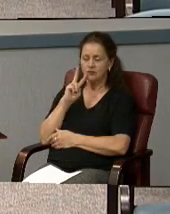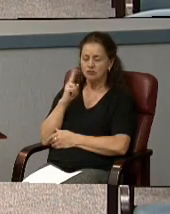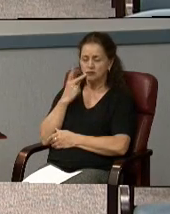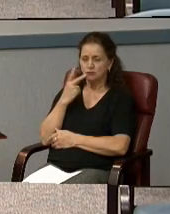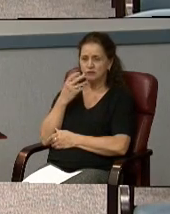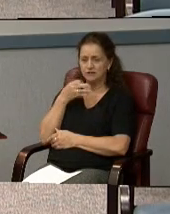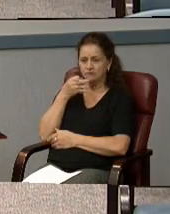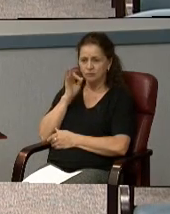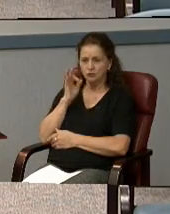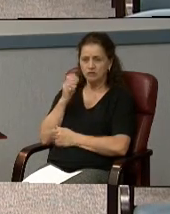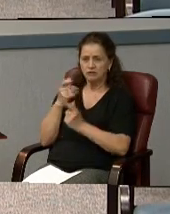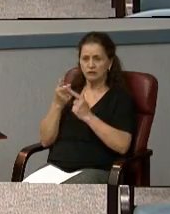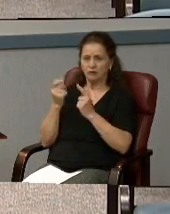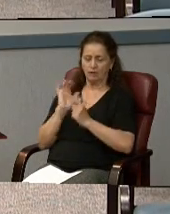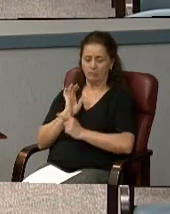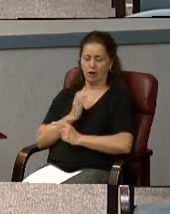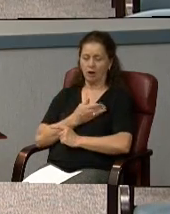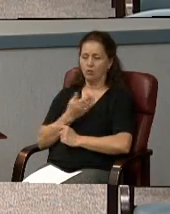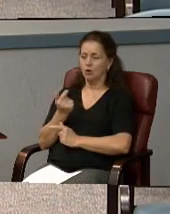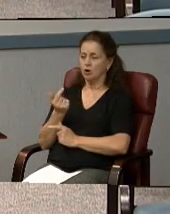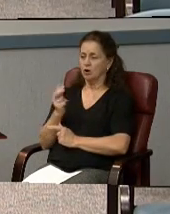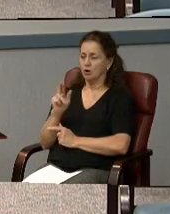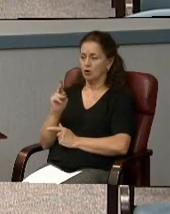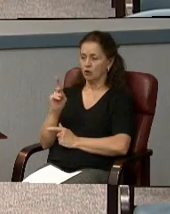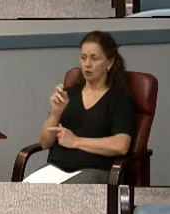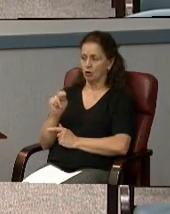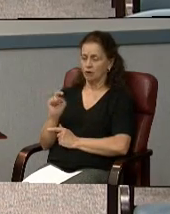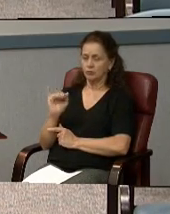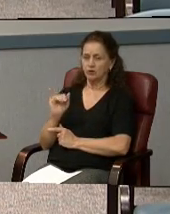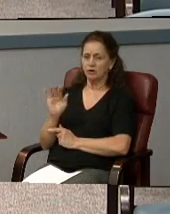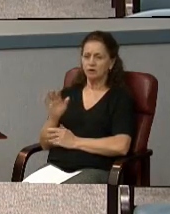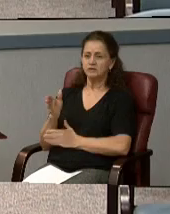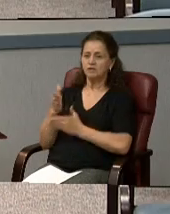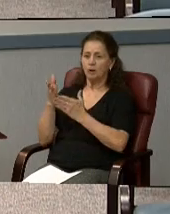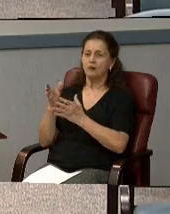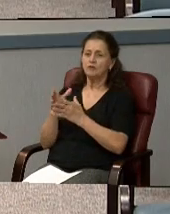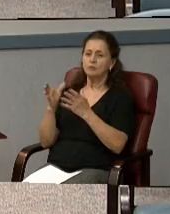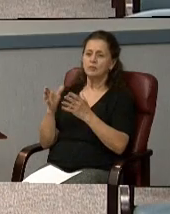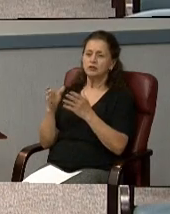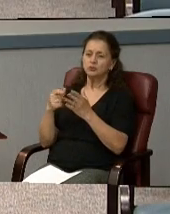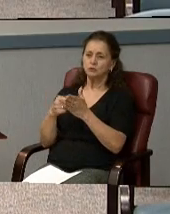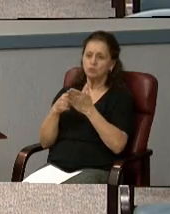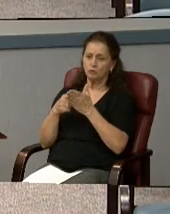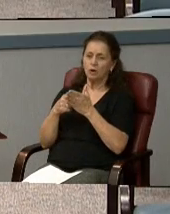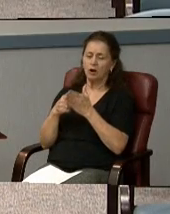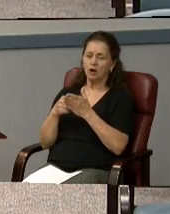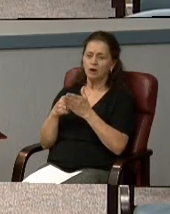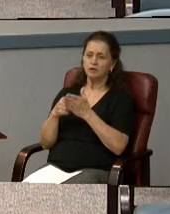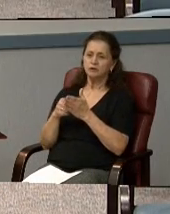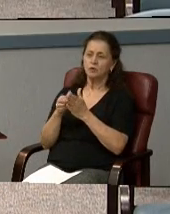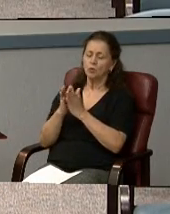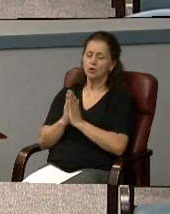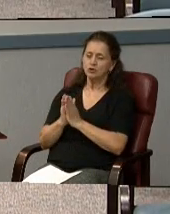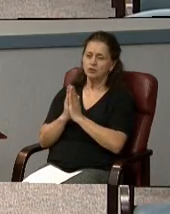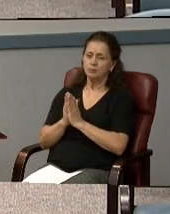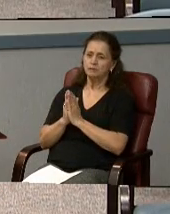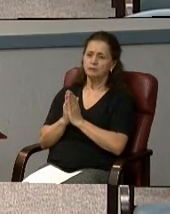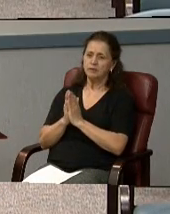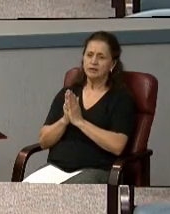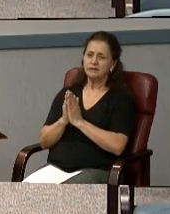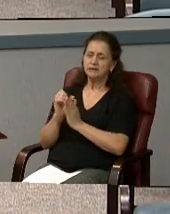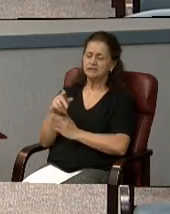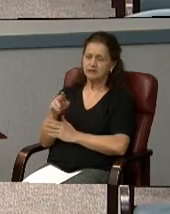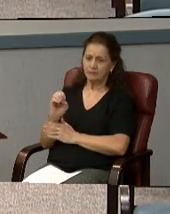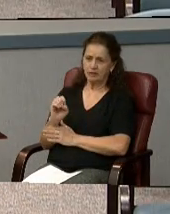Oakland's also fulfills a need in the community by offering much-needed worship space for many faith communities. We currently have